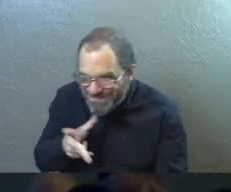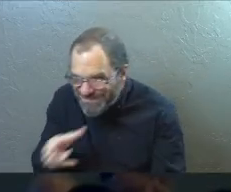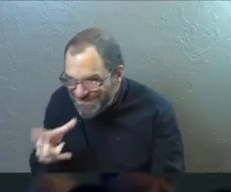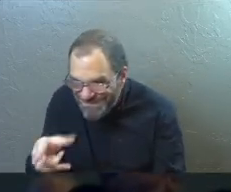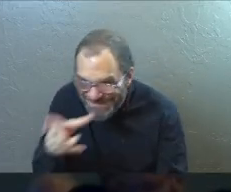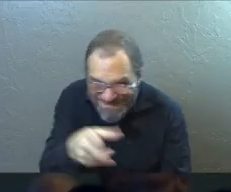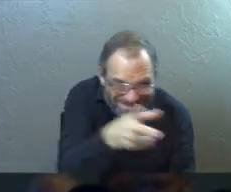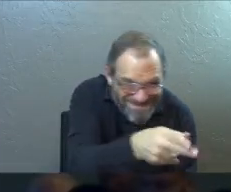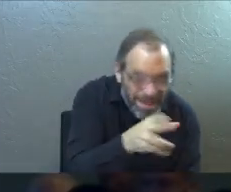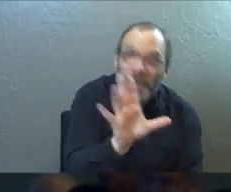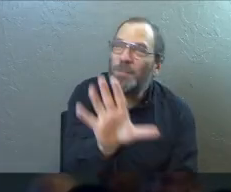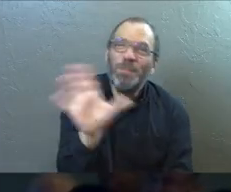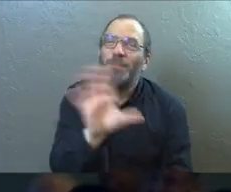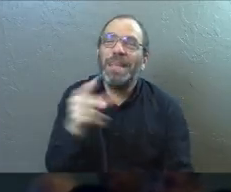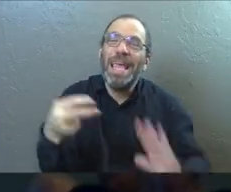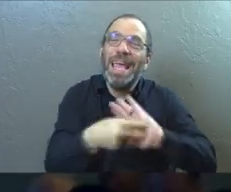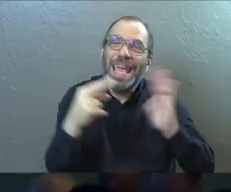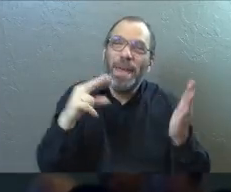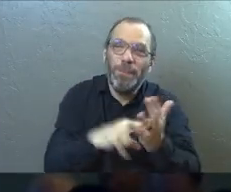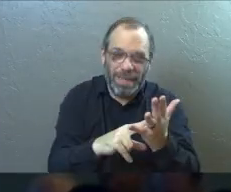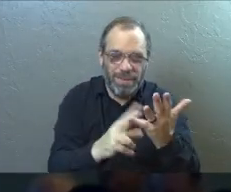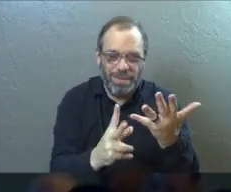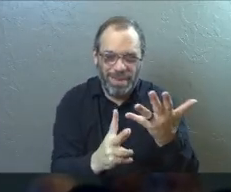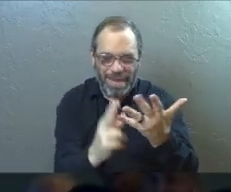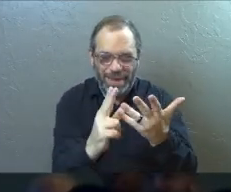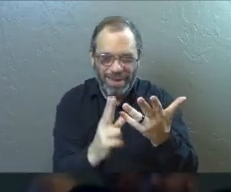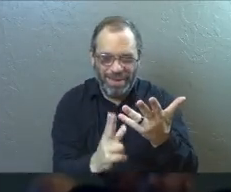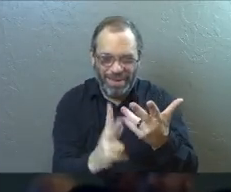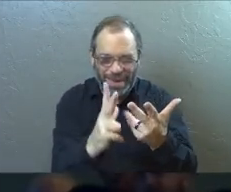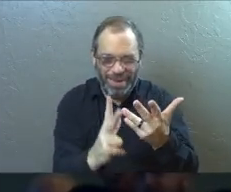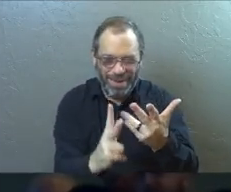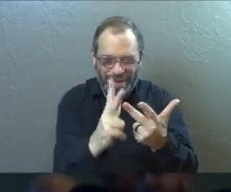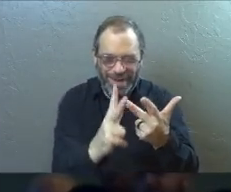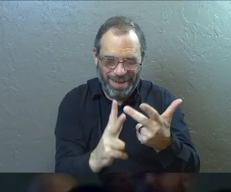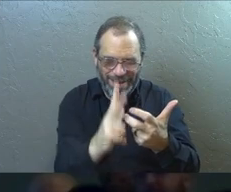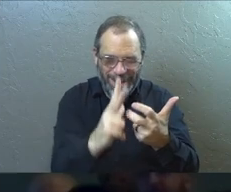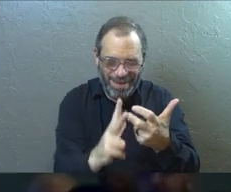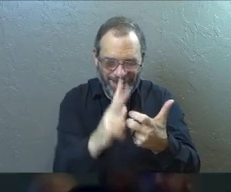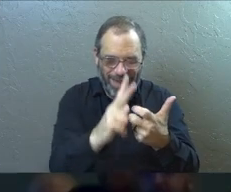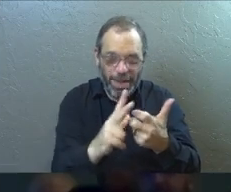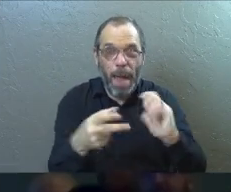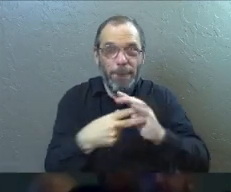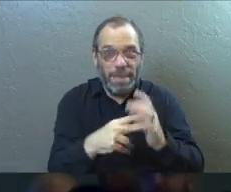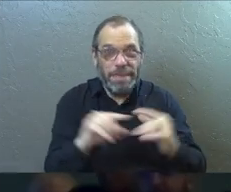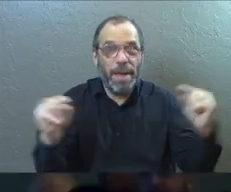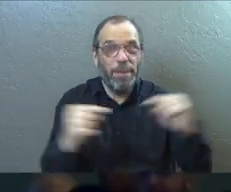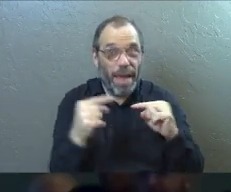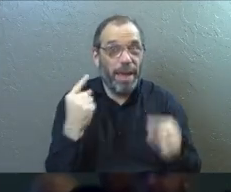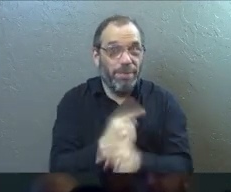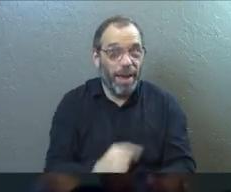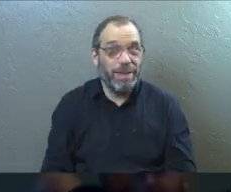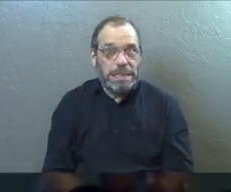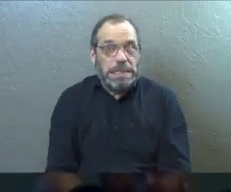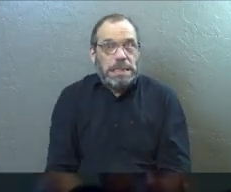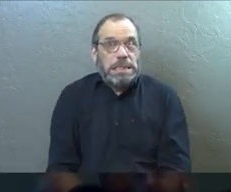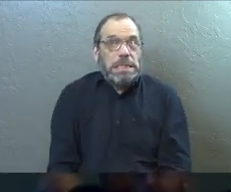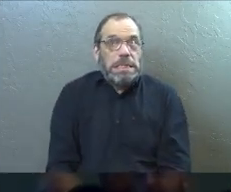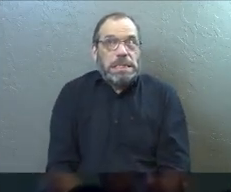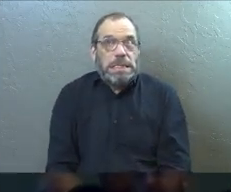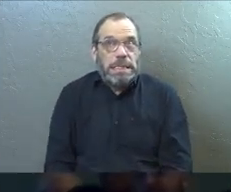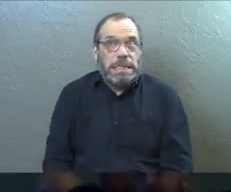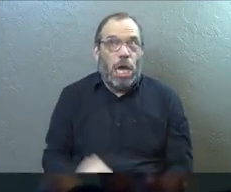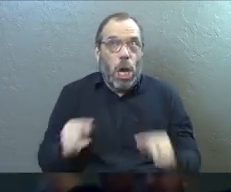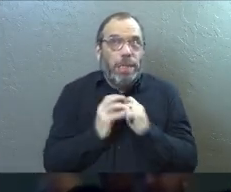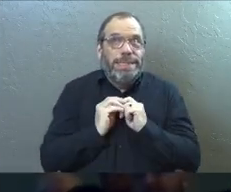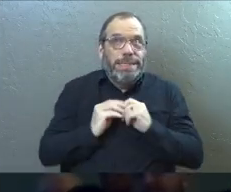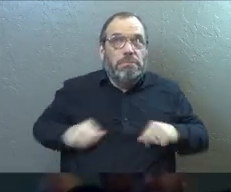Pruning is a nice word. It just means cutting things. And cutting implies pain. Right?